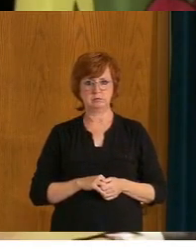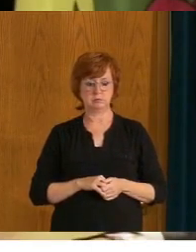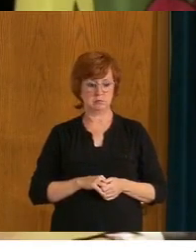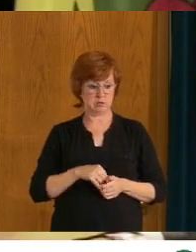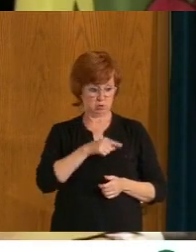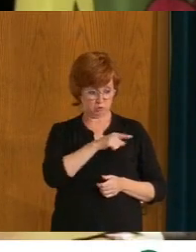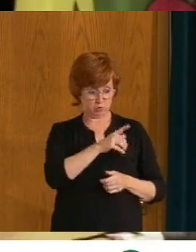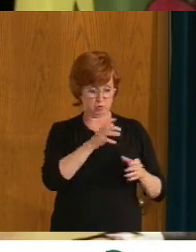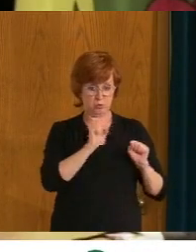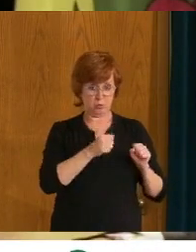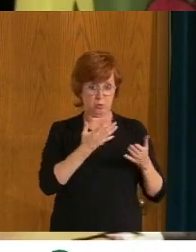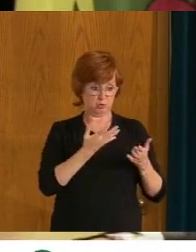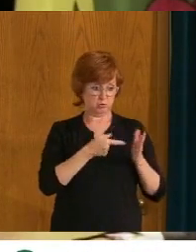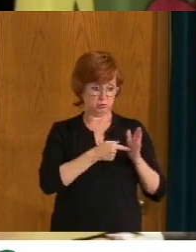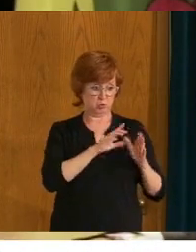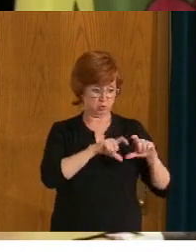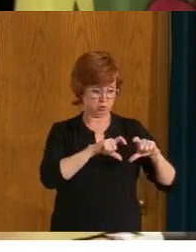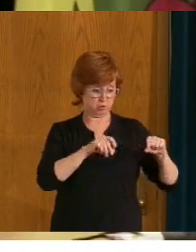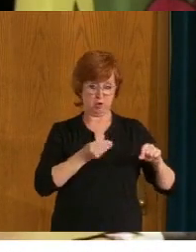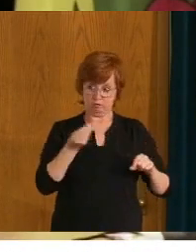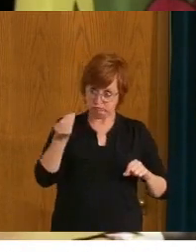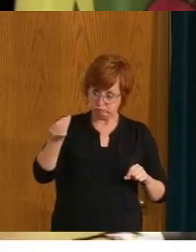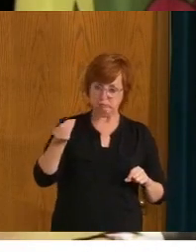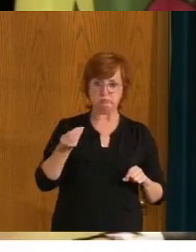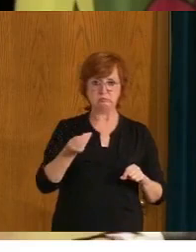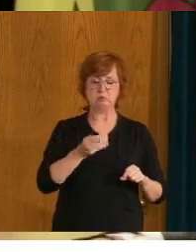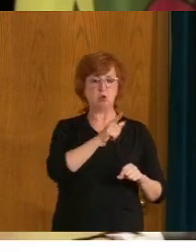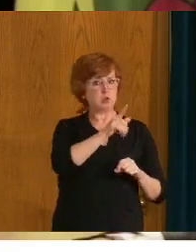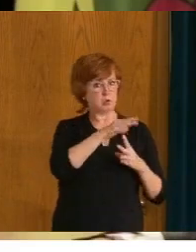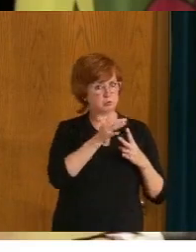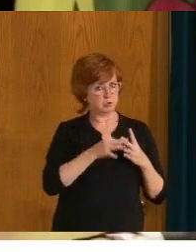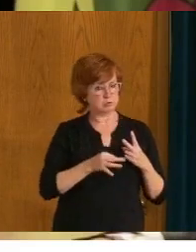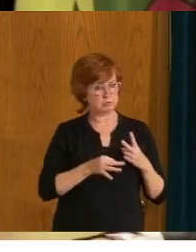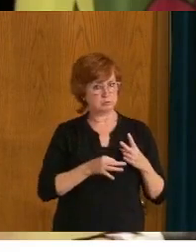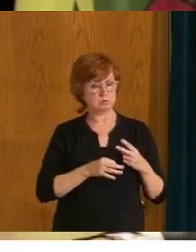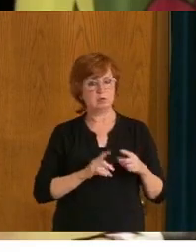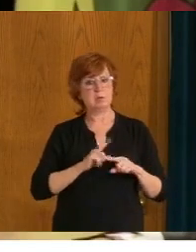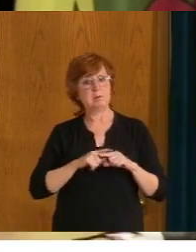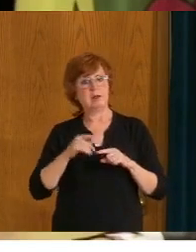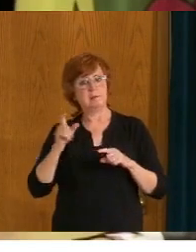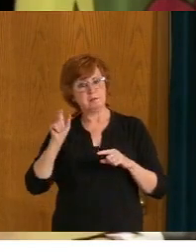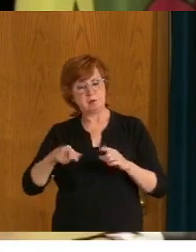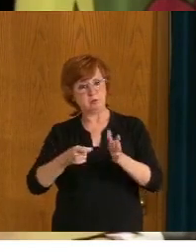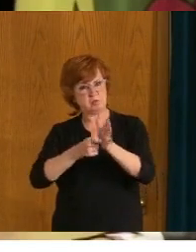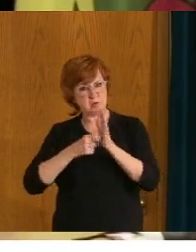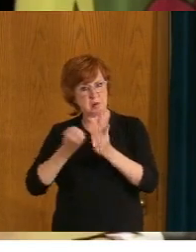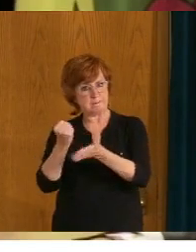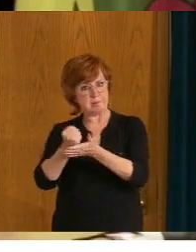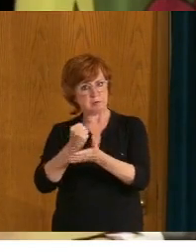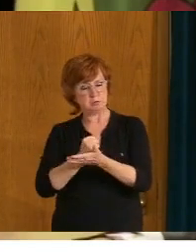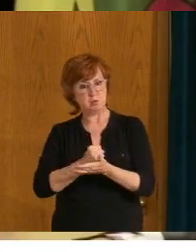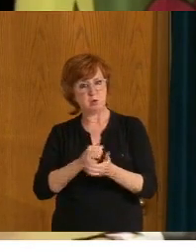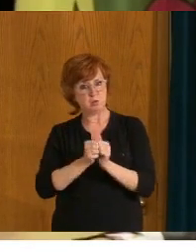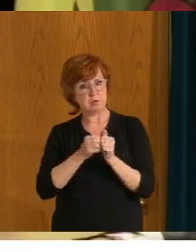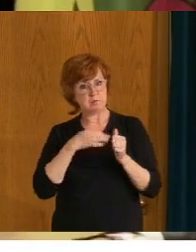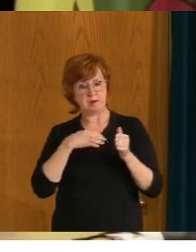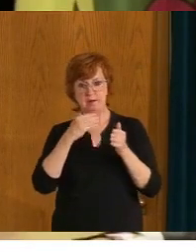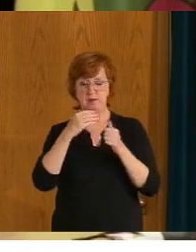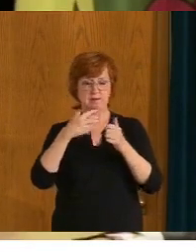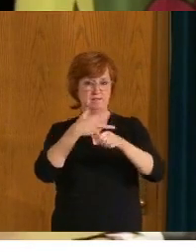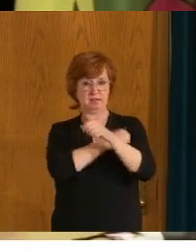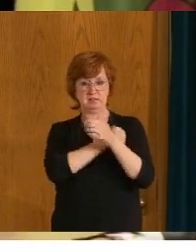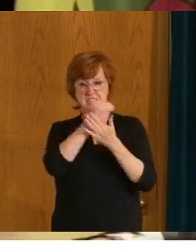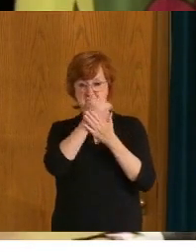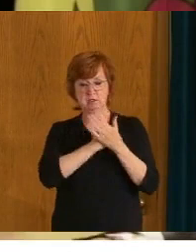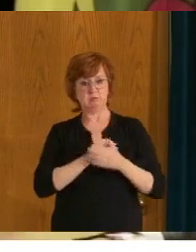with respect to provincial vaccine passports or requirements to be vaccinated to attend certain events or to work in